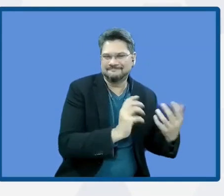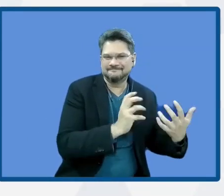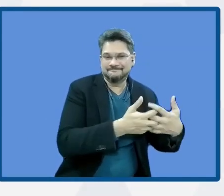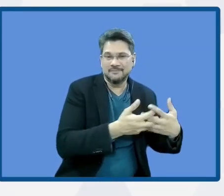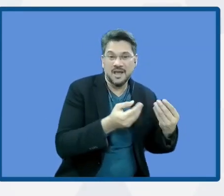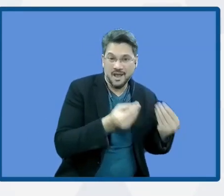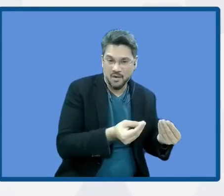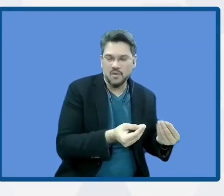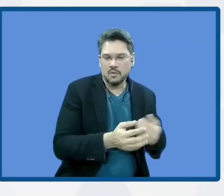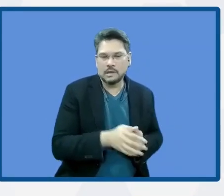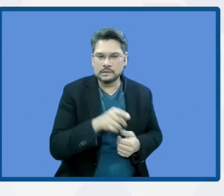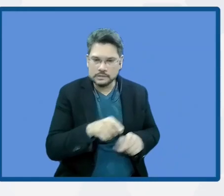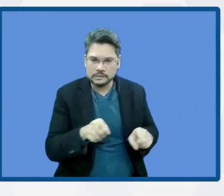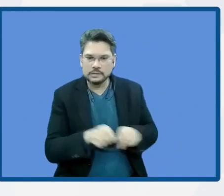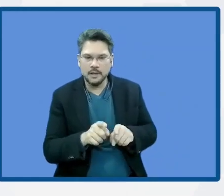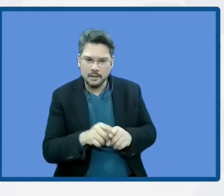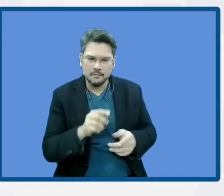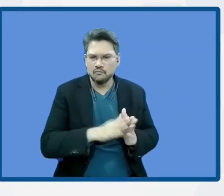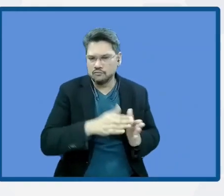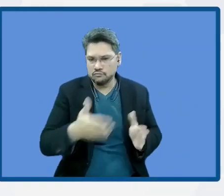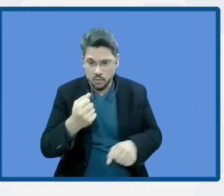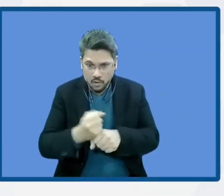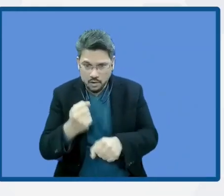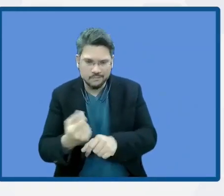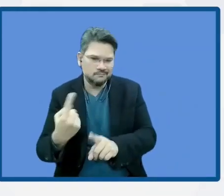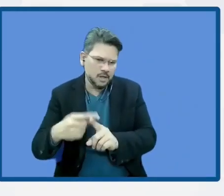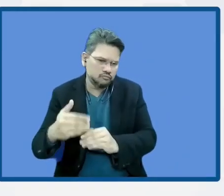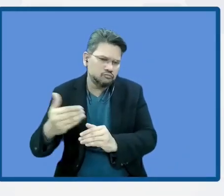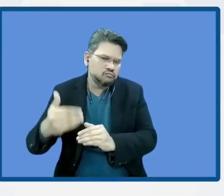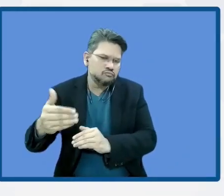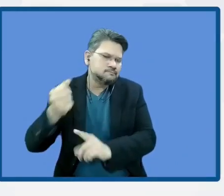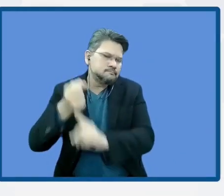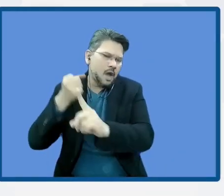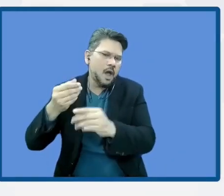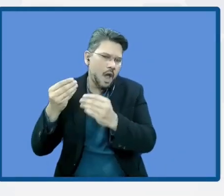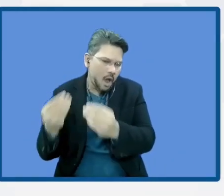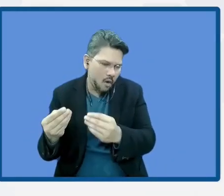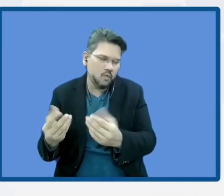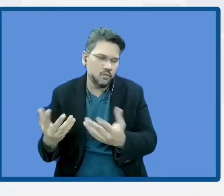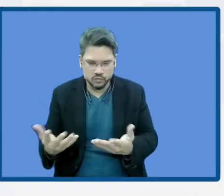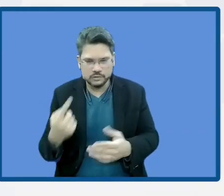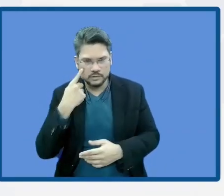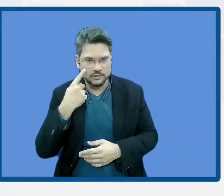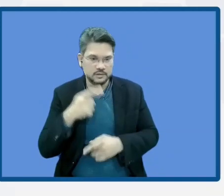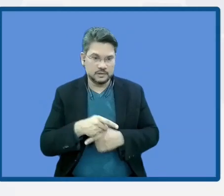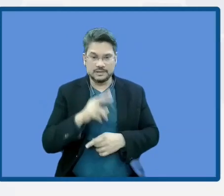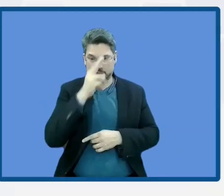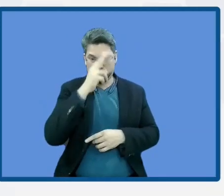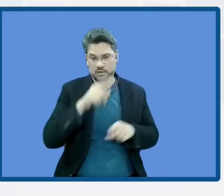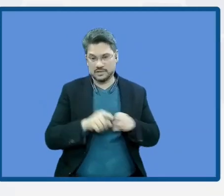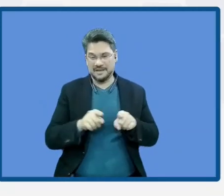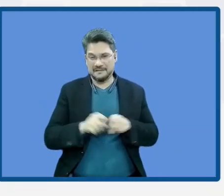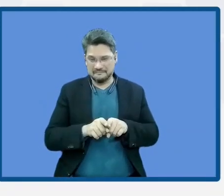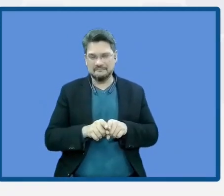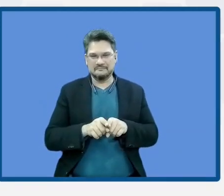impact of it. Here in Uruguay, as it has been mentioned or presented, and I think today